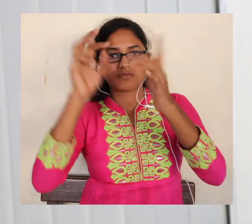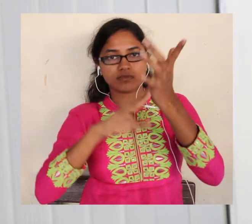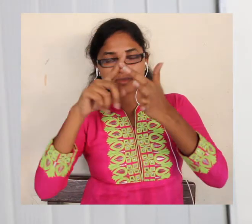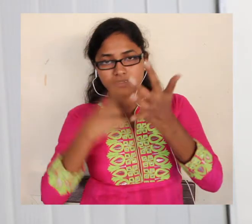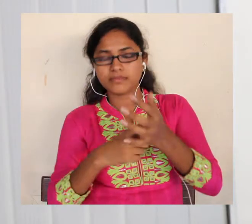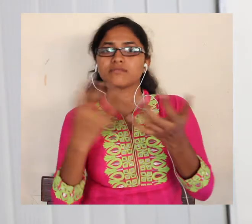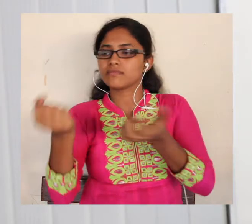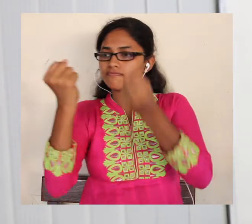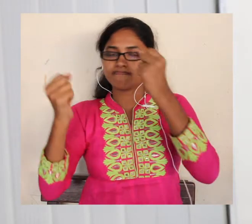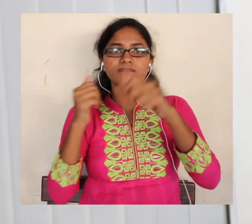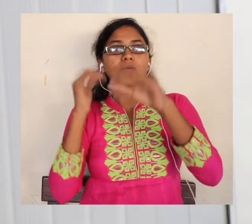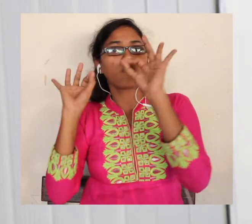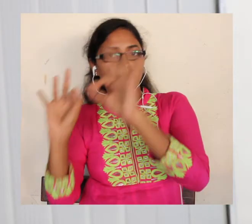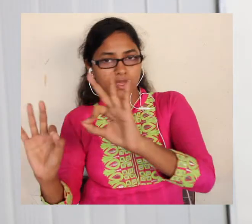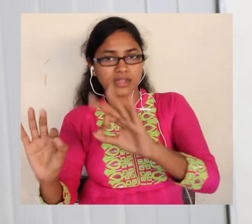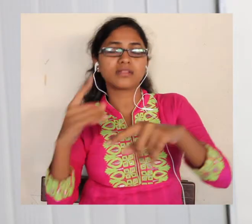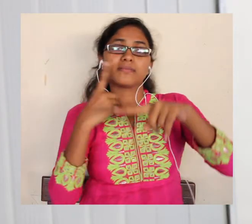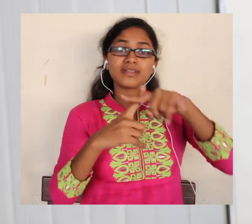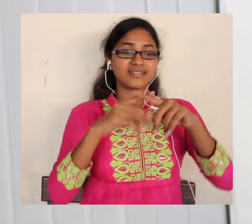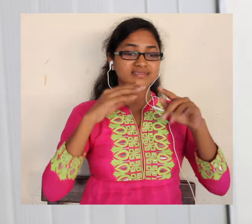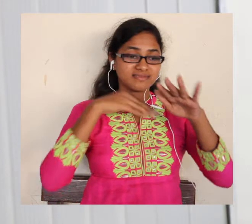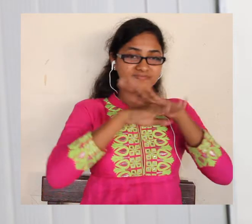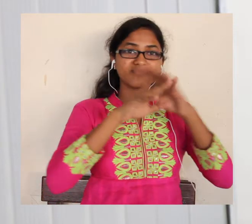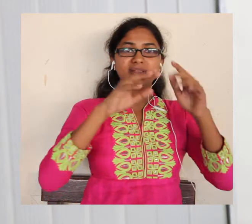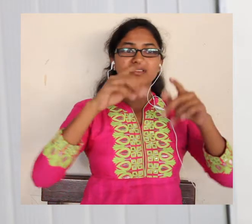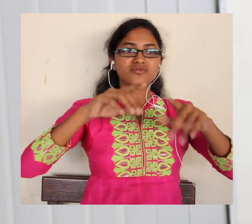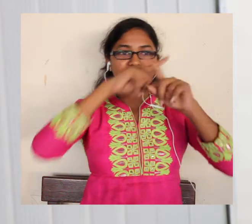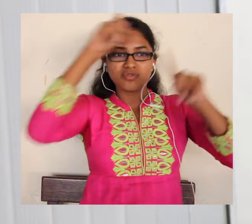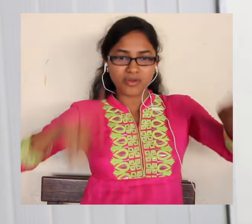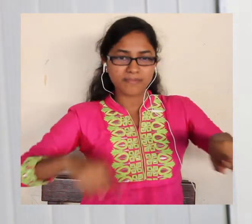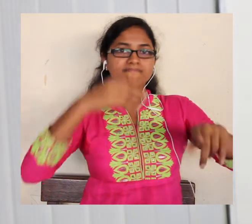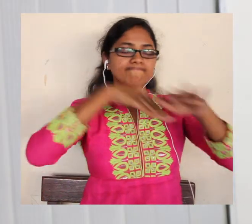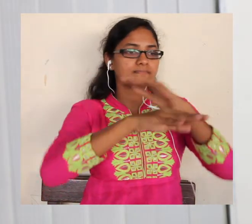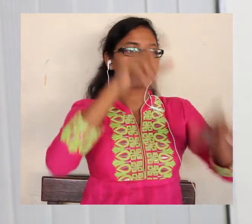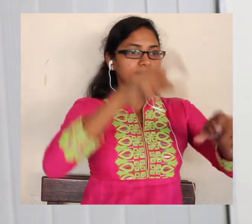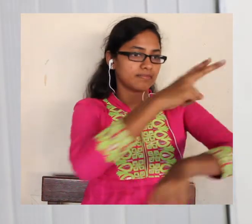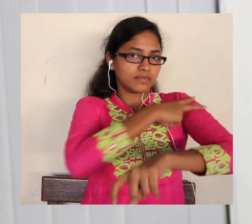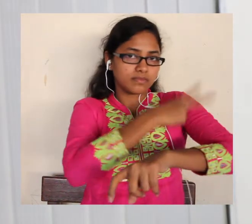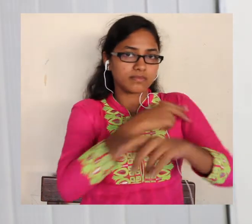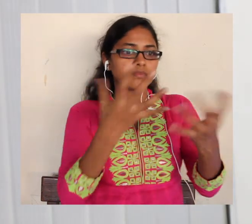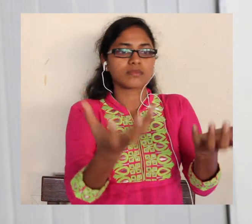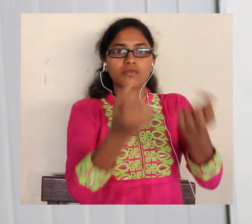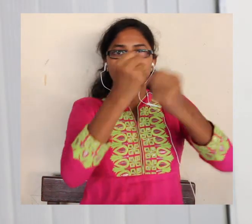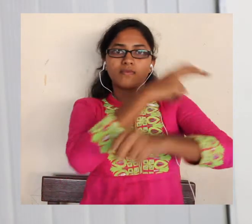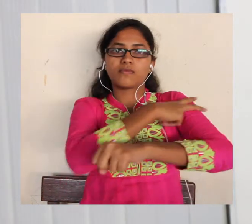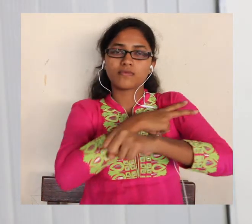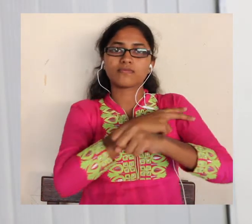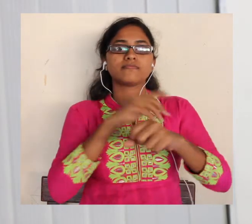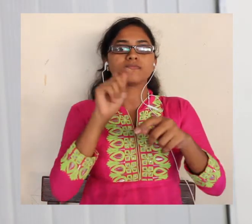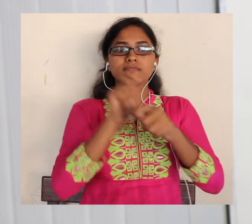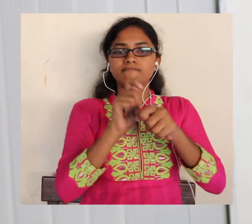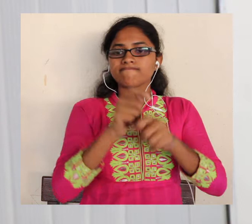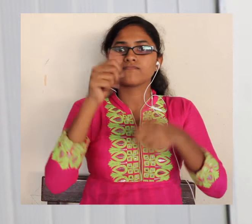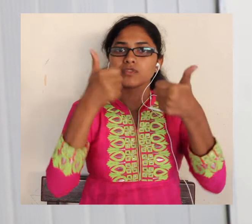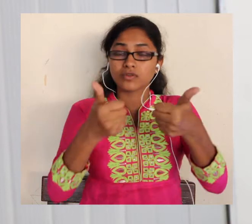Internally the employees have accepted them well. What we felt is that these employees have been highly loyal, motivated and